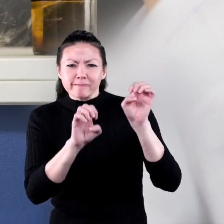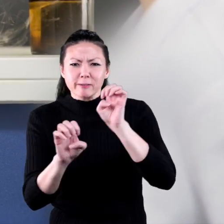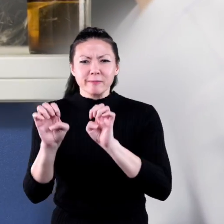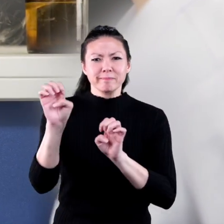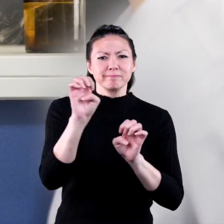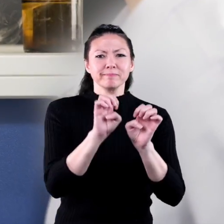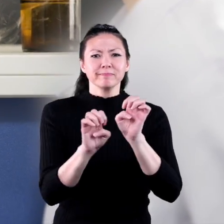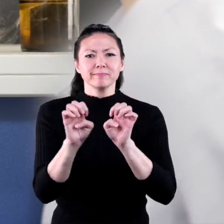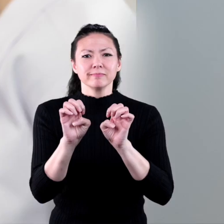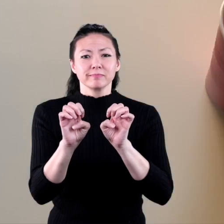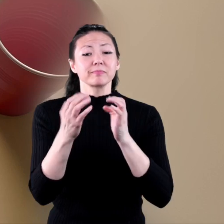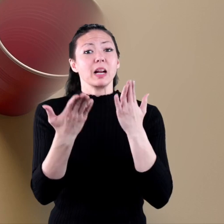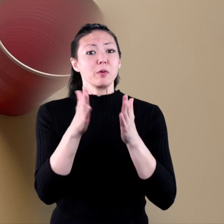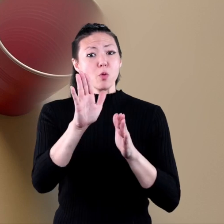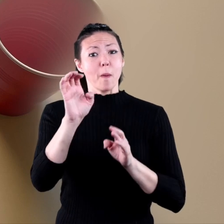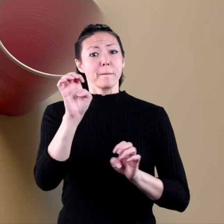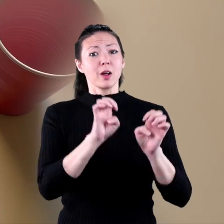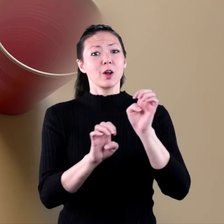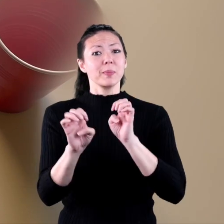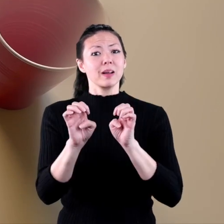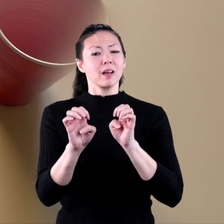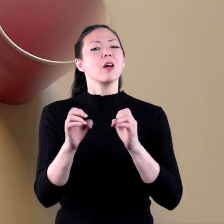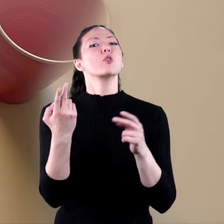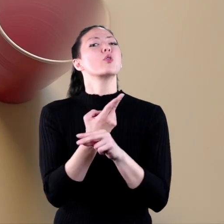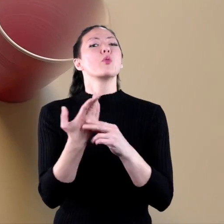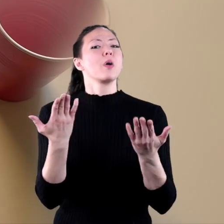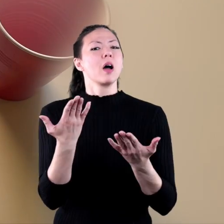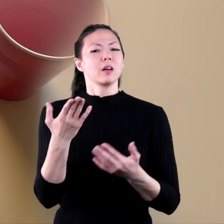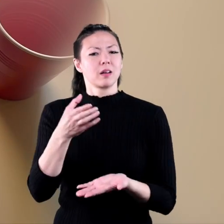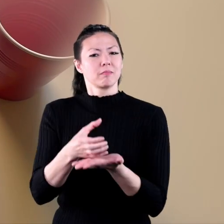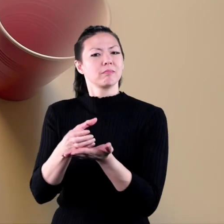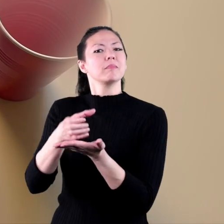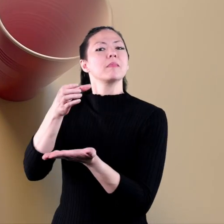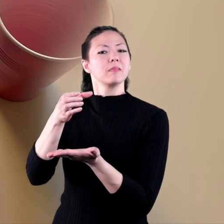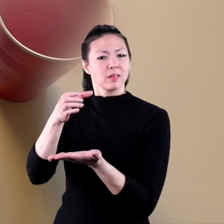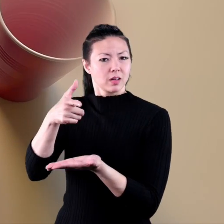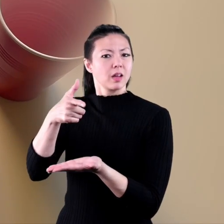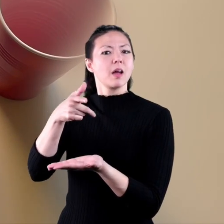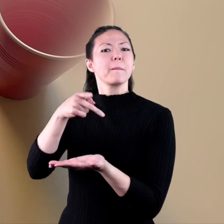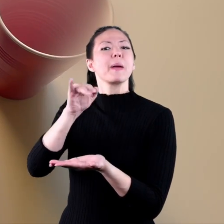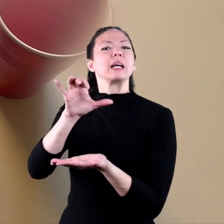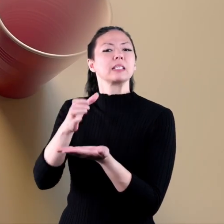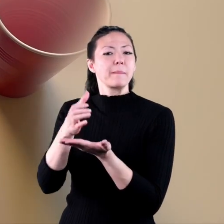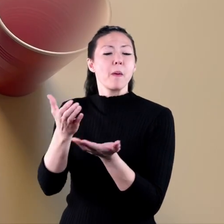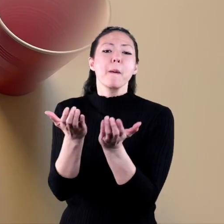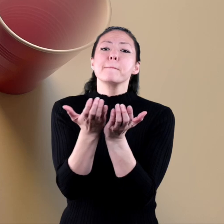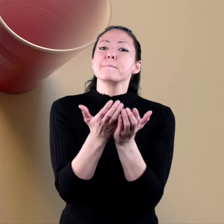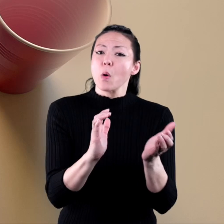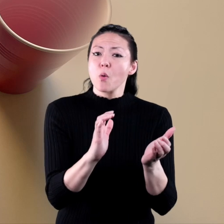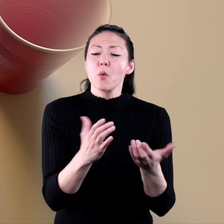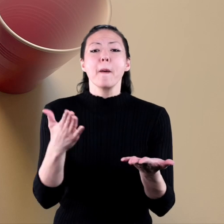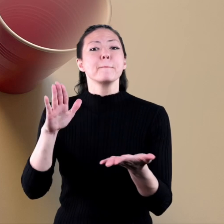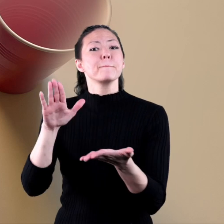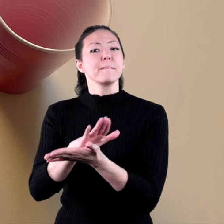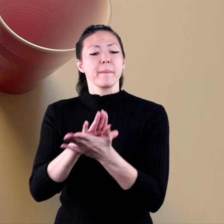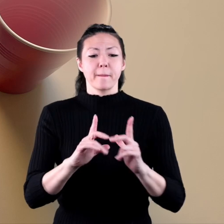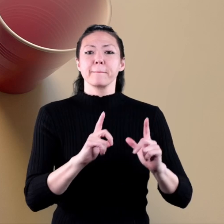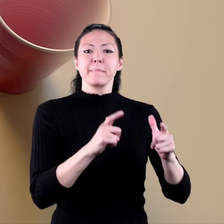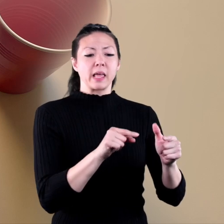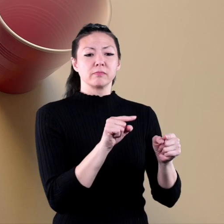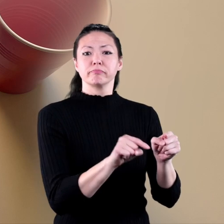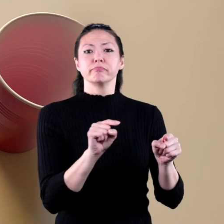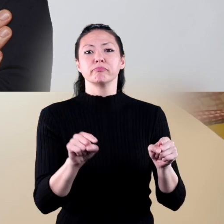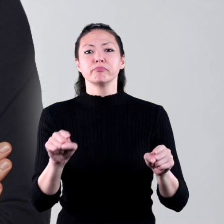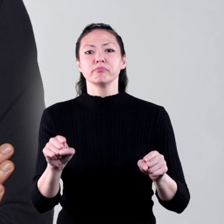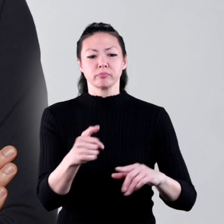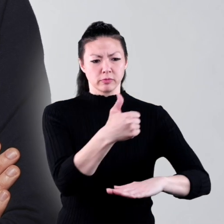this could be your experiment. We could use a plastic cup or a plastic bowl or a paper plate. Why are we going to